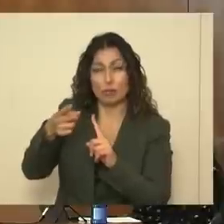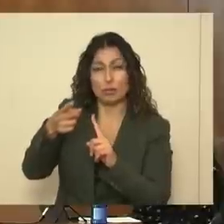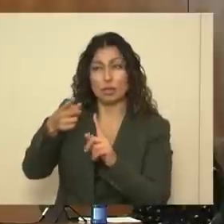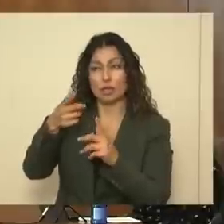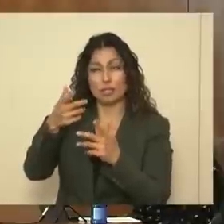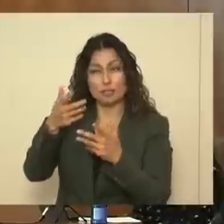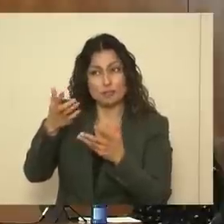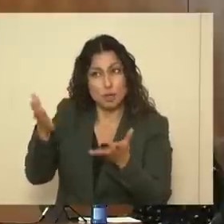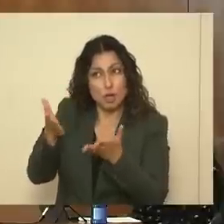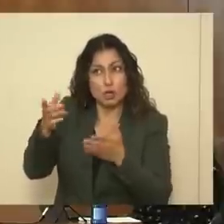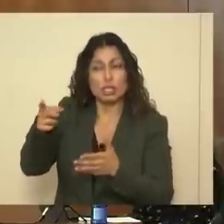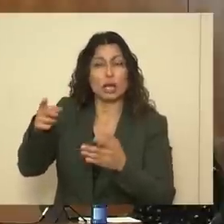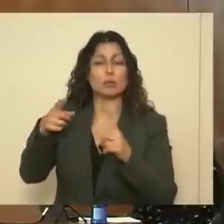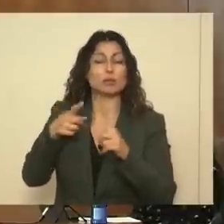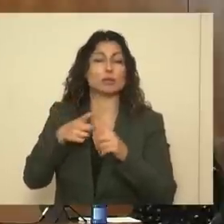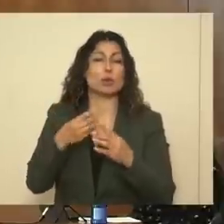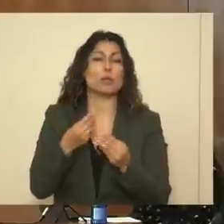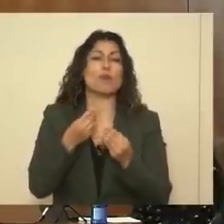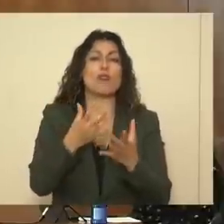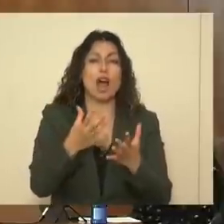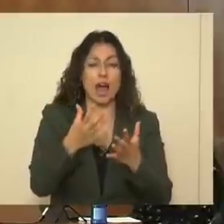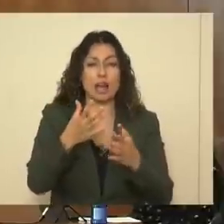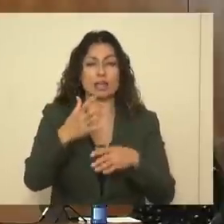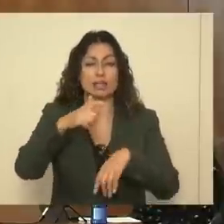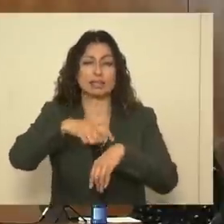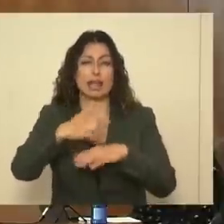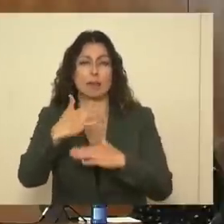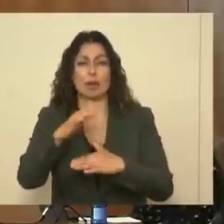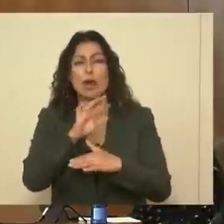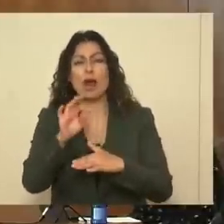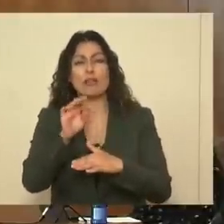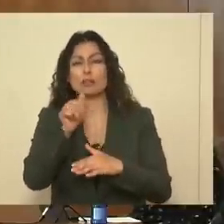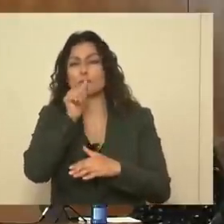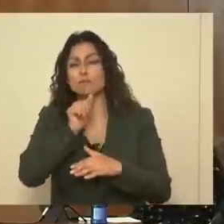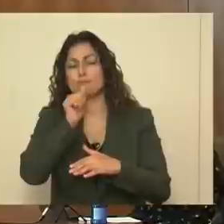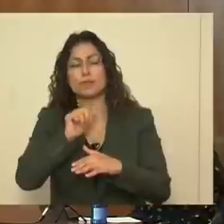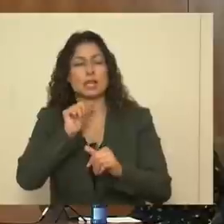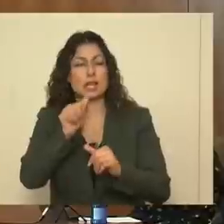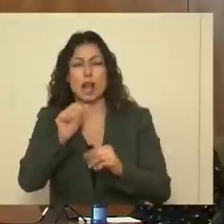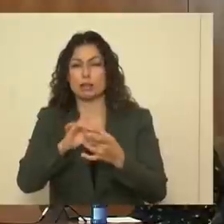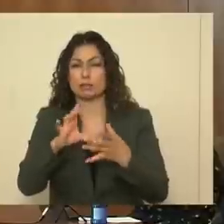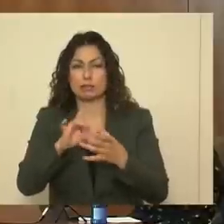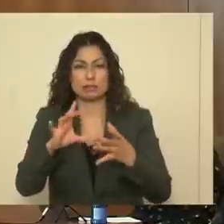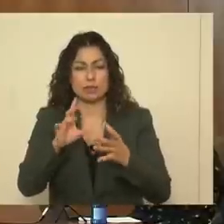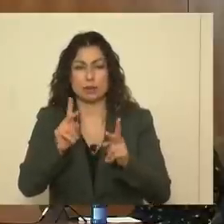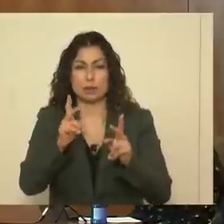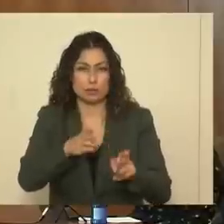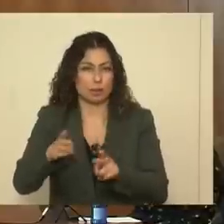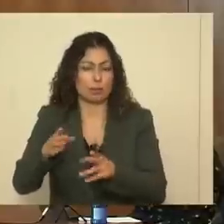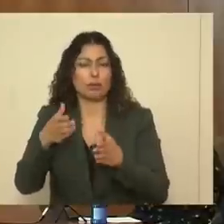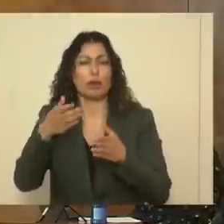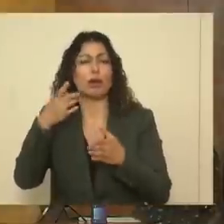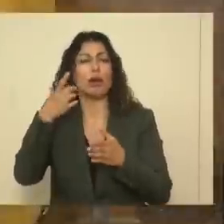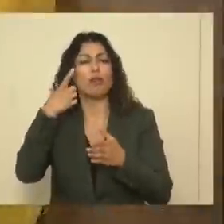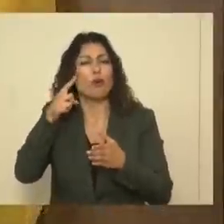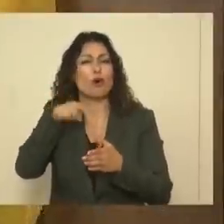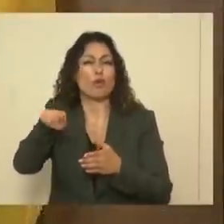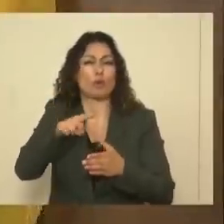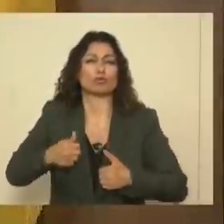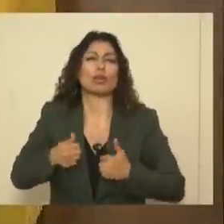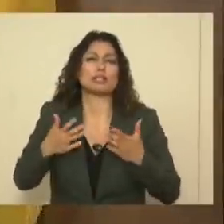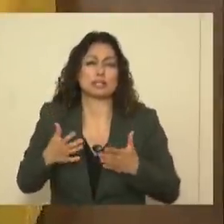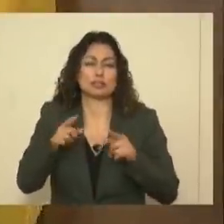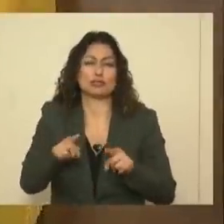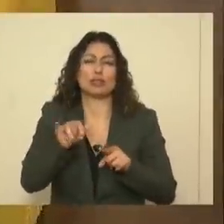sort of grant a grace period during that gap for the affected residents? Absolutely. And I really